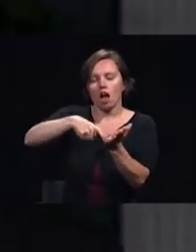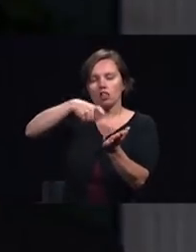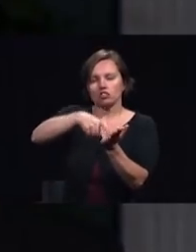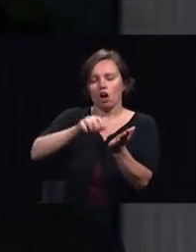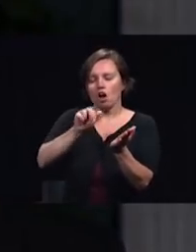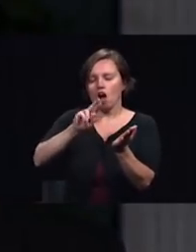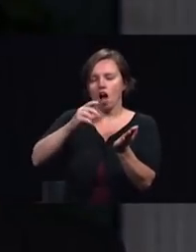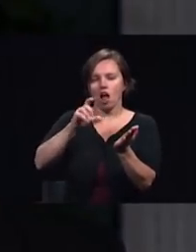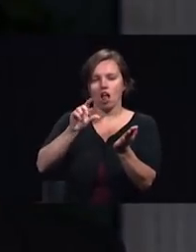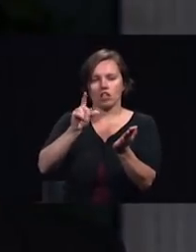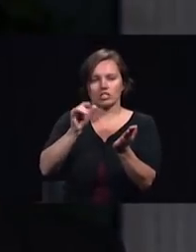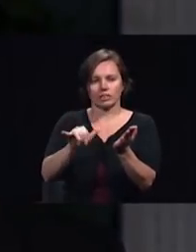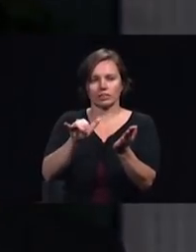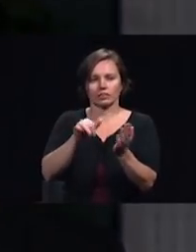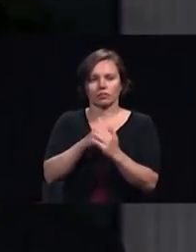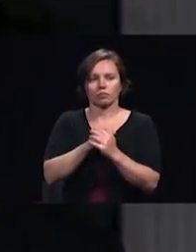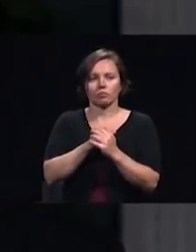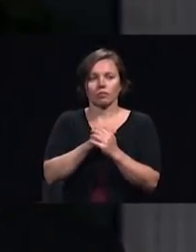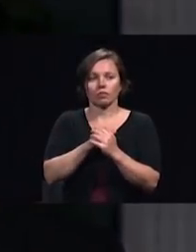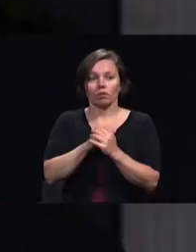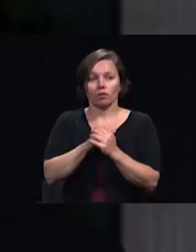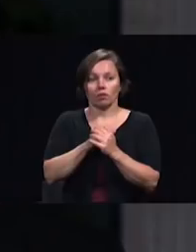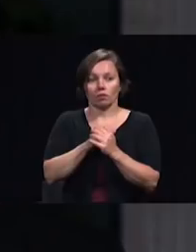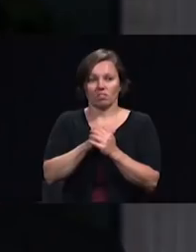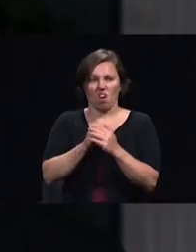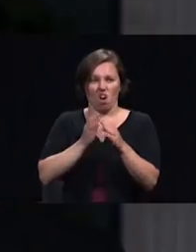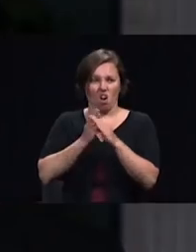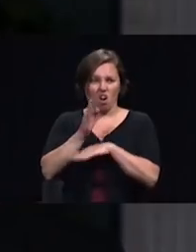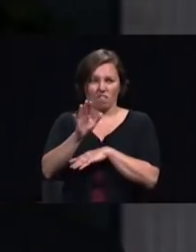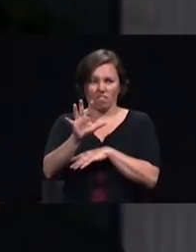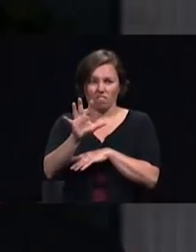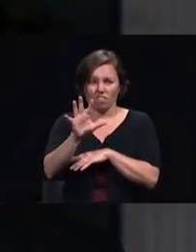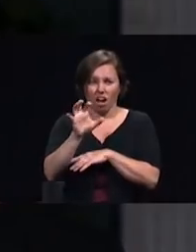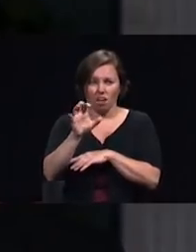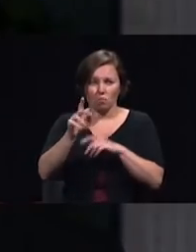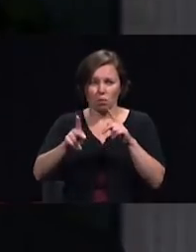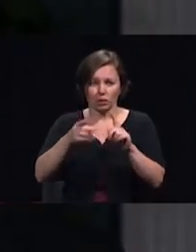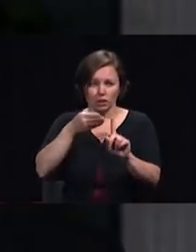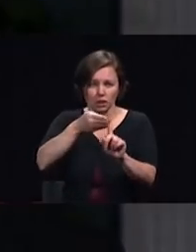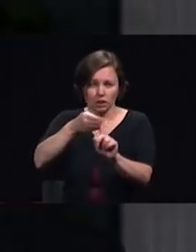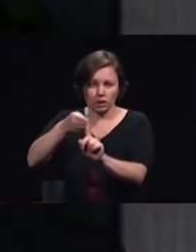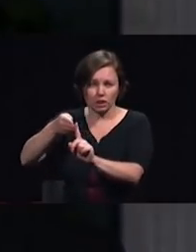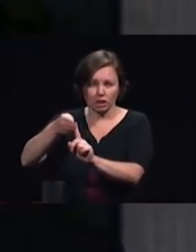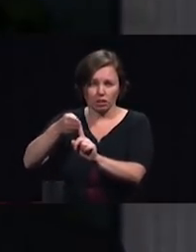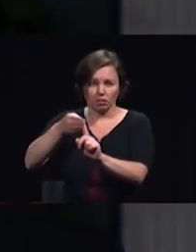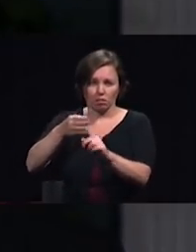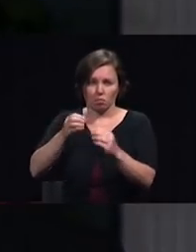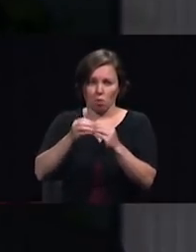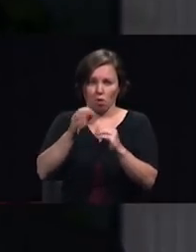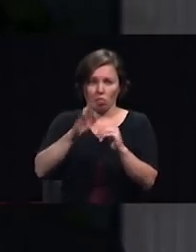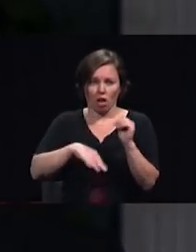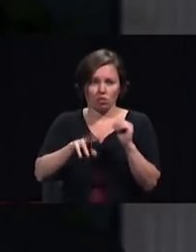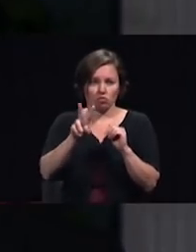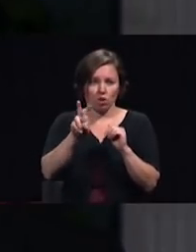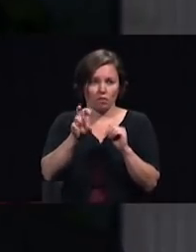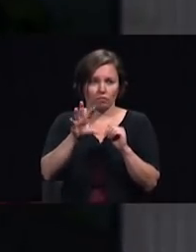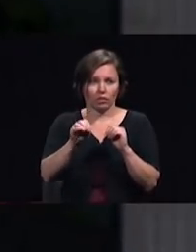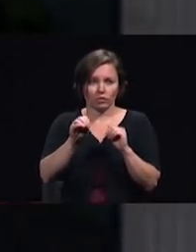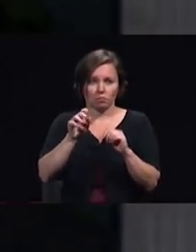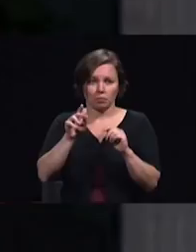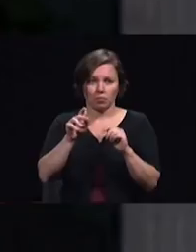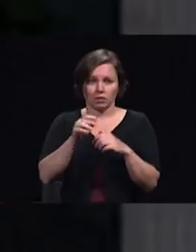sessions with well over 250 non-seventh-day Adventist guests that registered